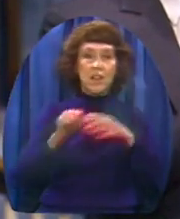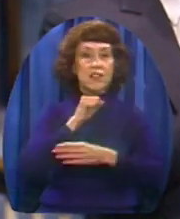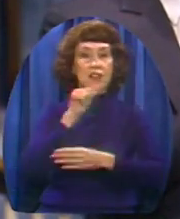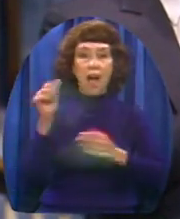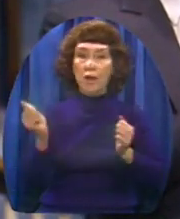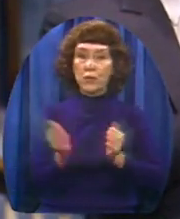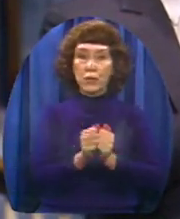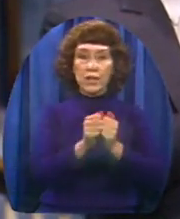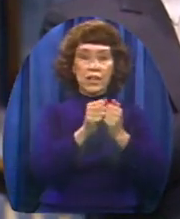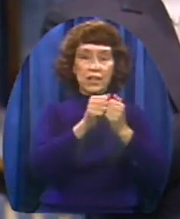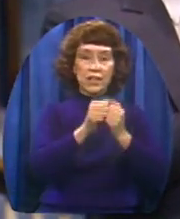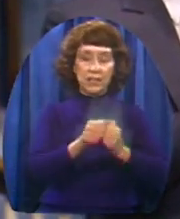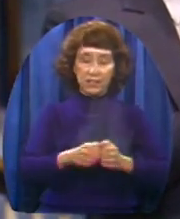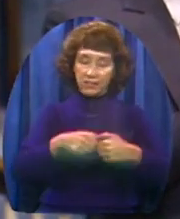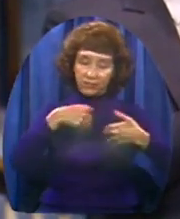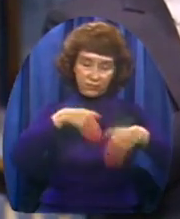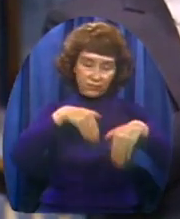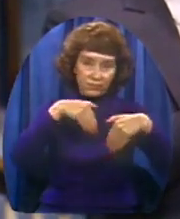men